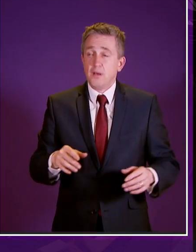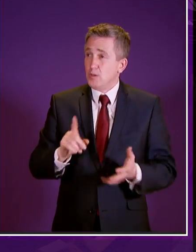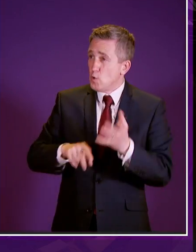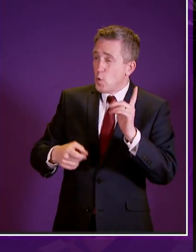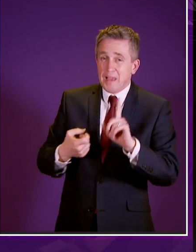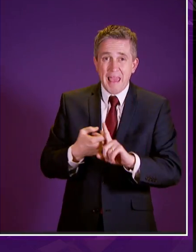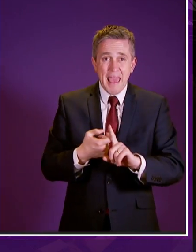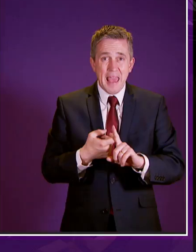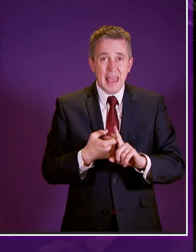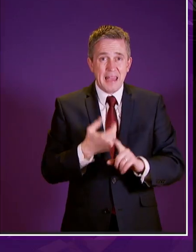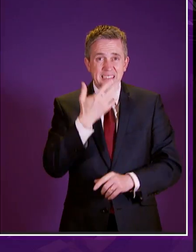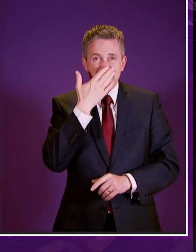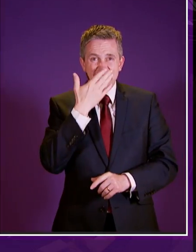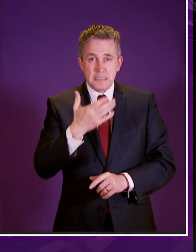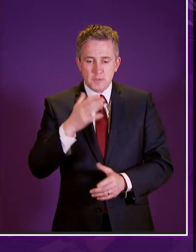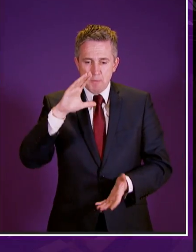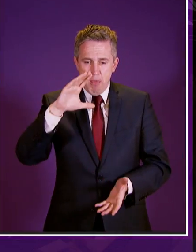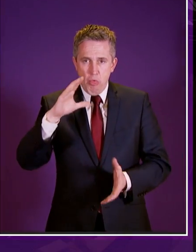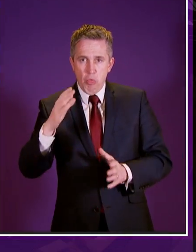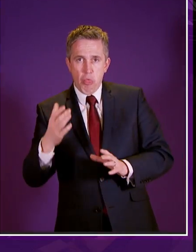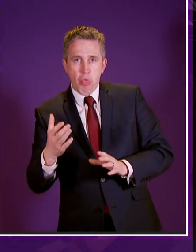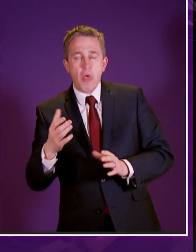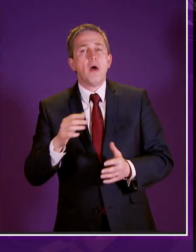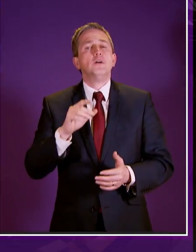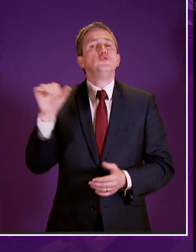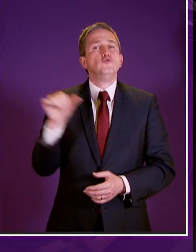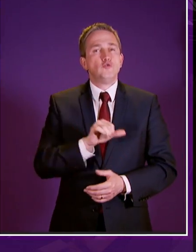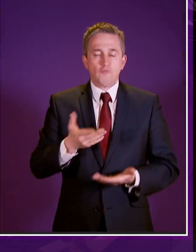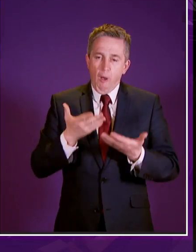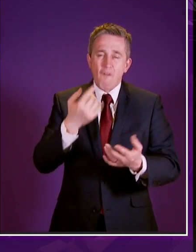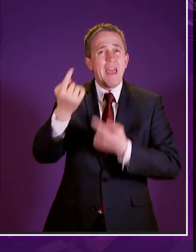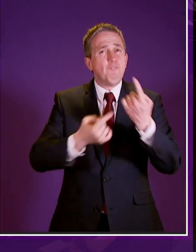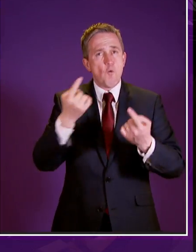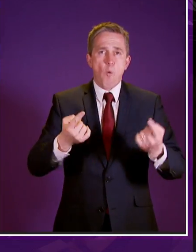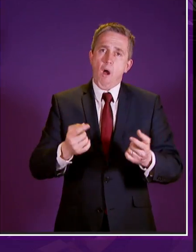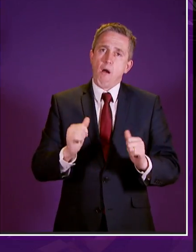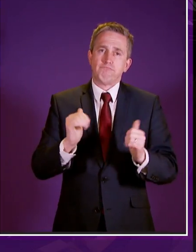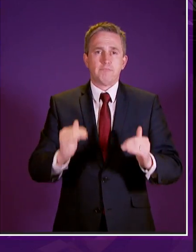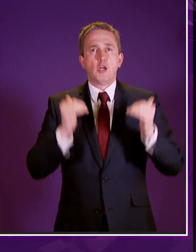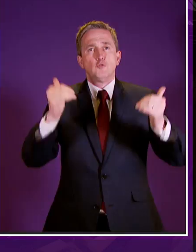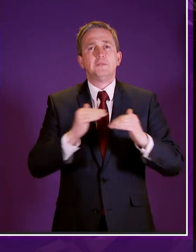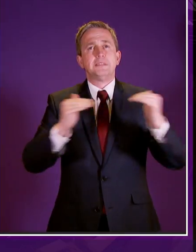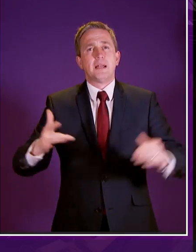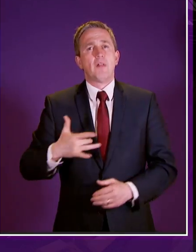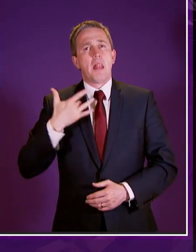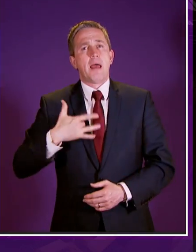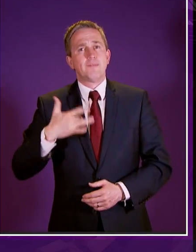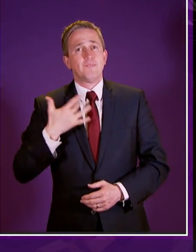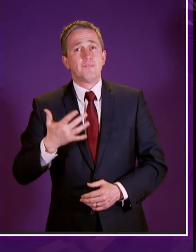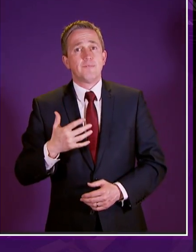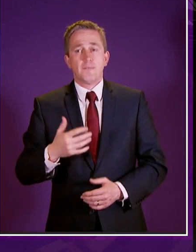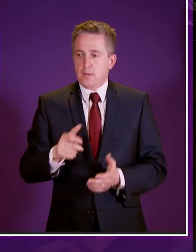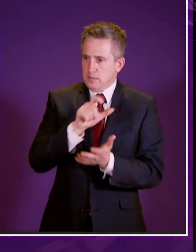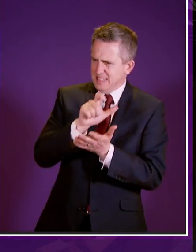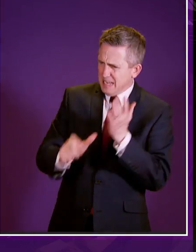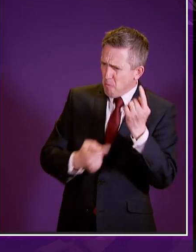idea that society is strengthened when everyone is enabled to live a decent life and that's how we've got to the situation where disabled